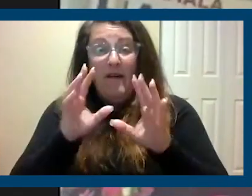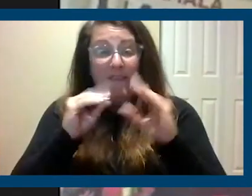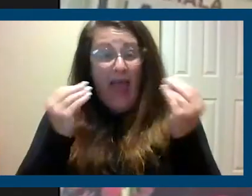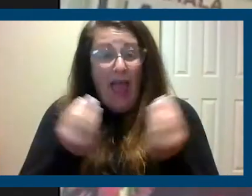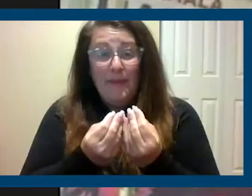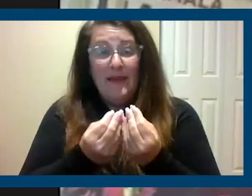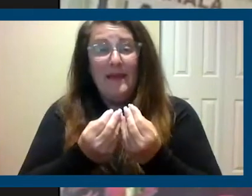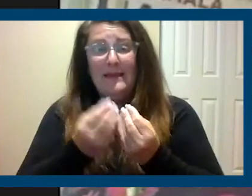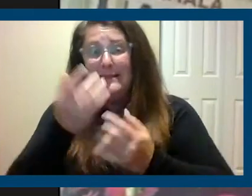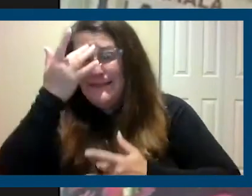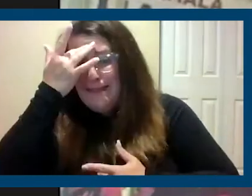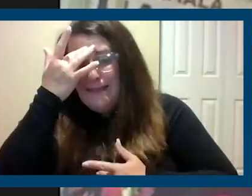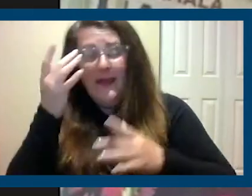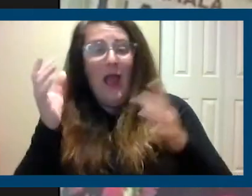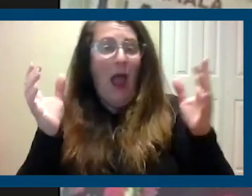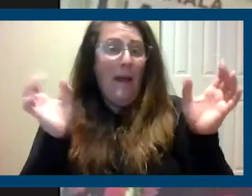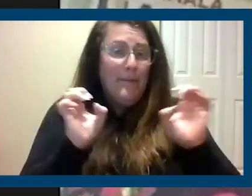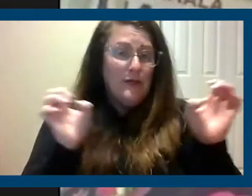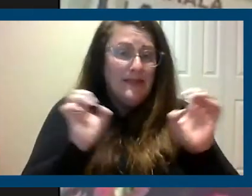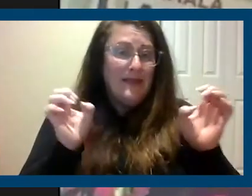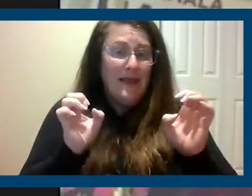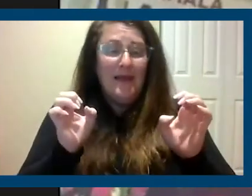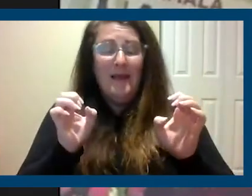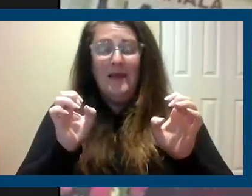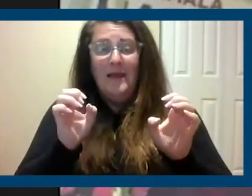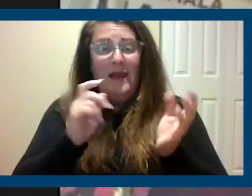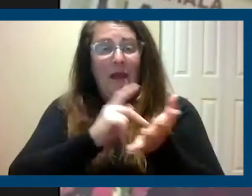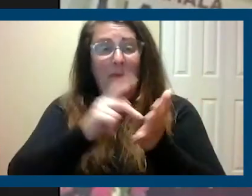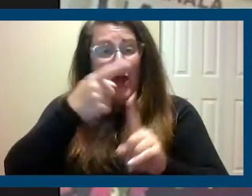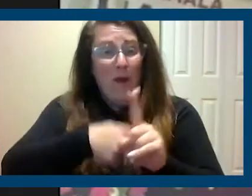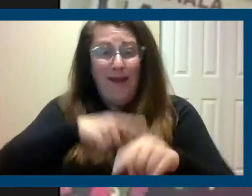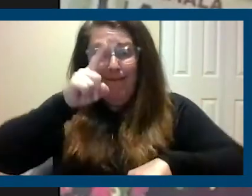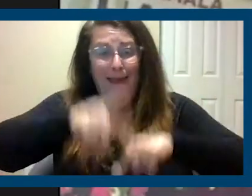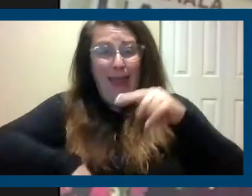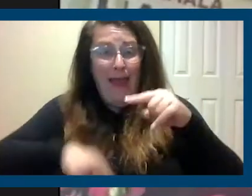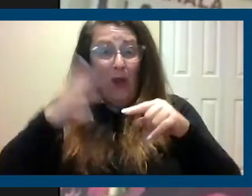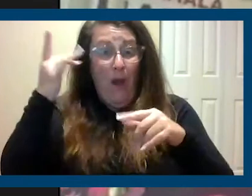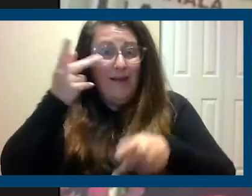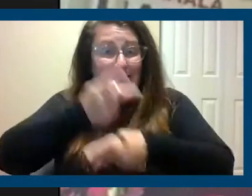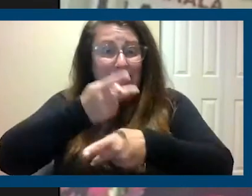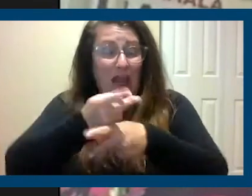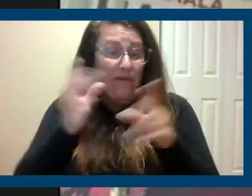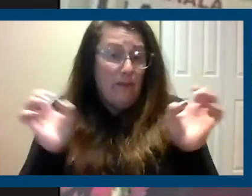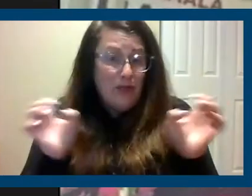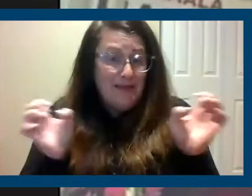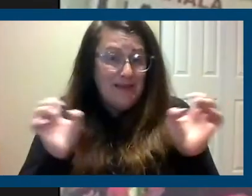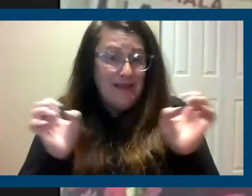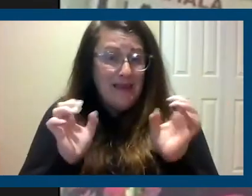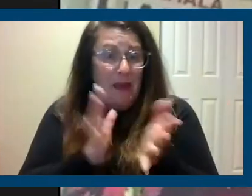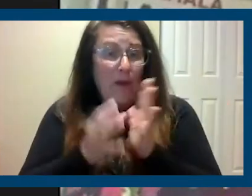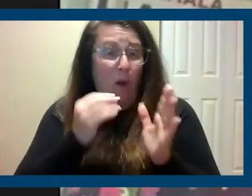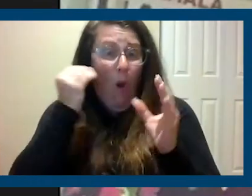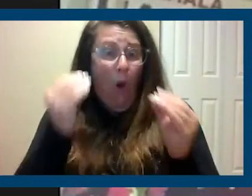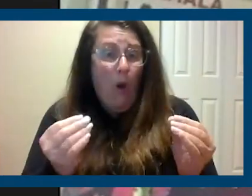there's one emergency and they can't pay the rent because they have to take care of the emergency. And then they become homeless or they